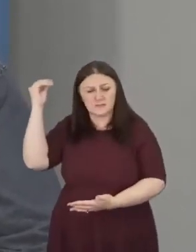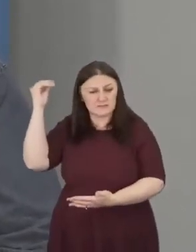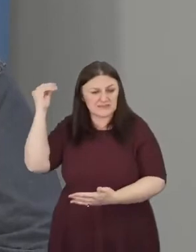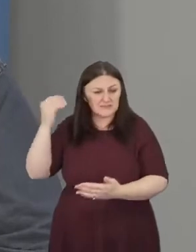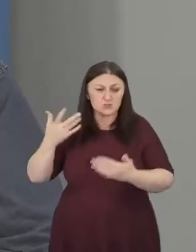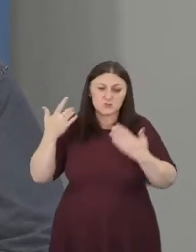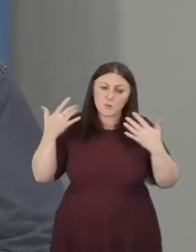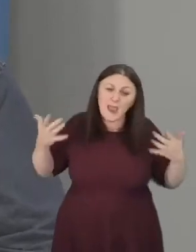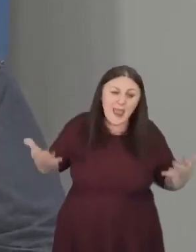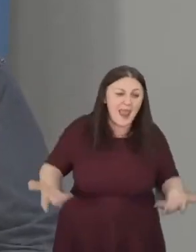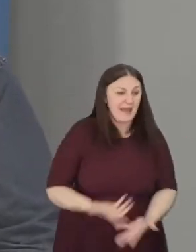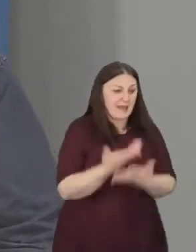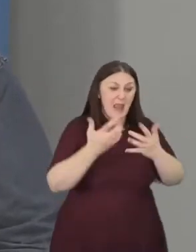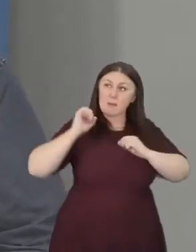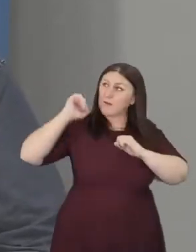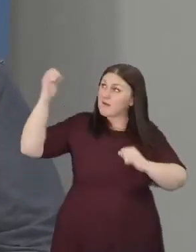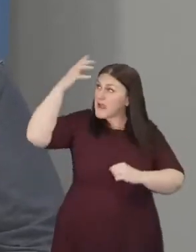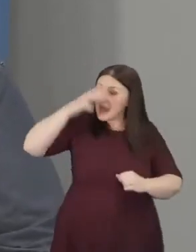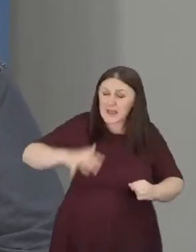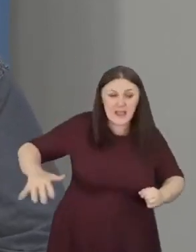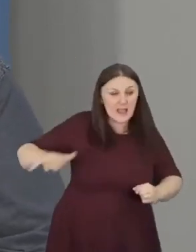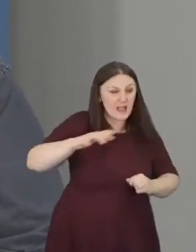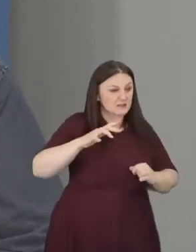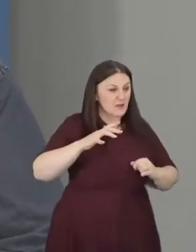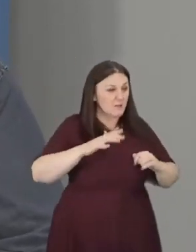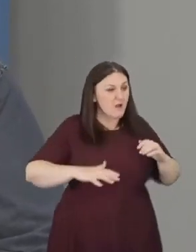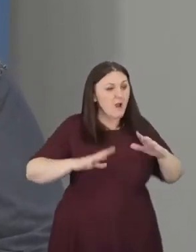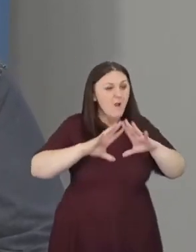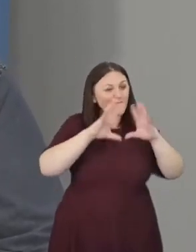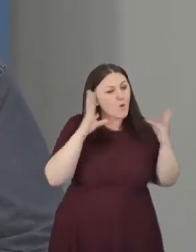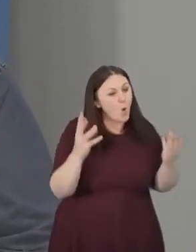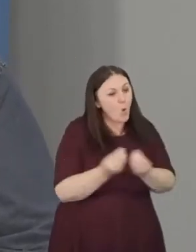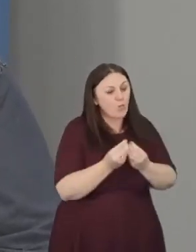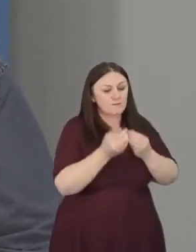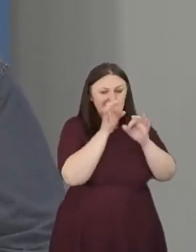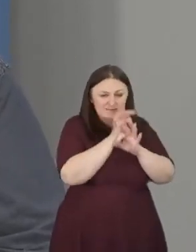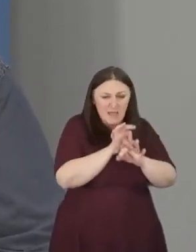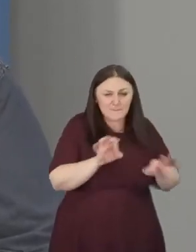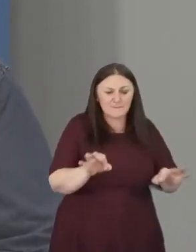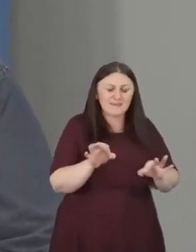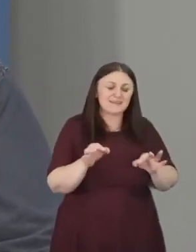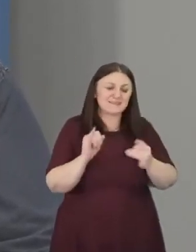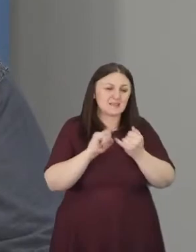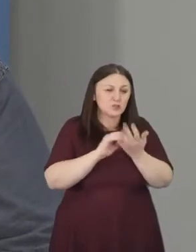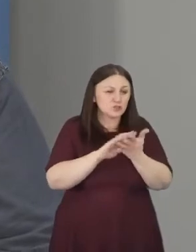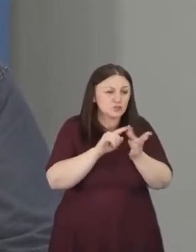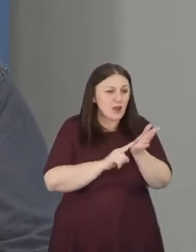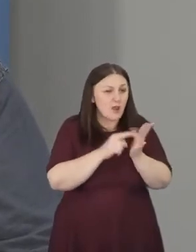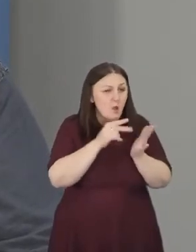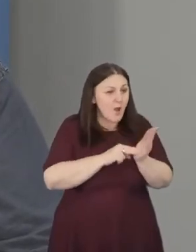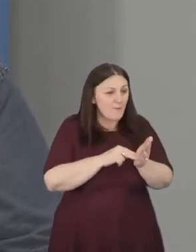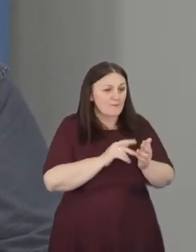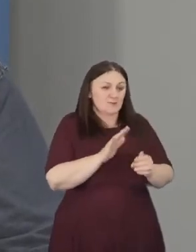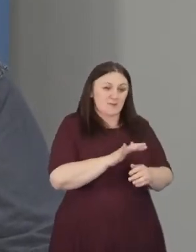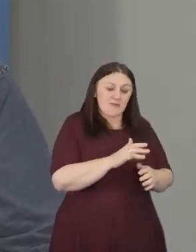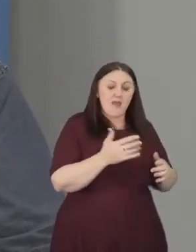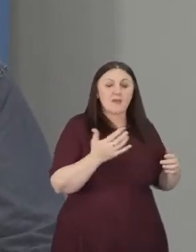wholeness and peace, of shalom to be lived out by all of us.